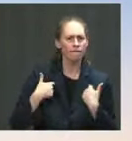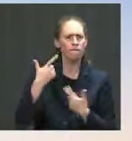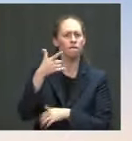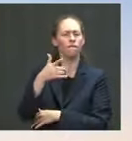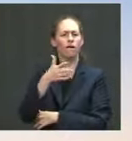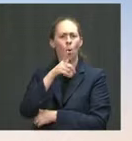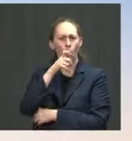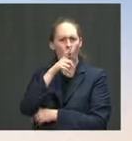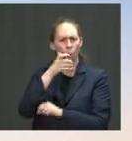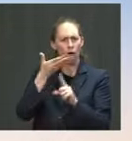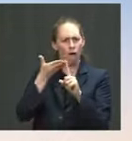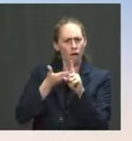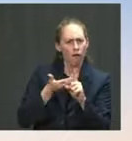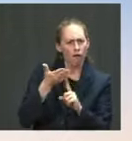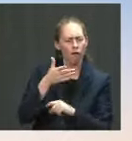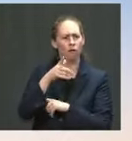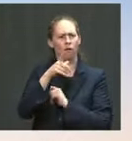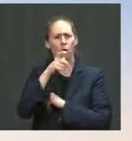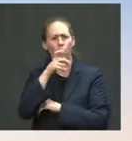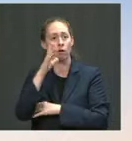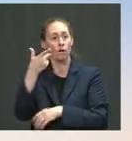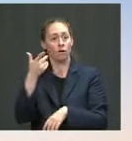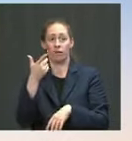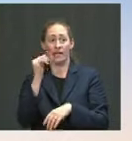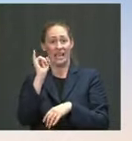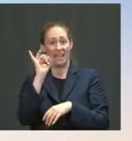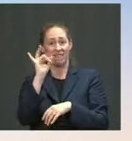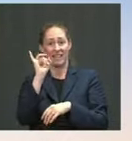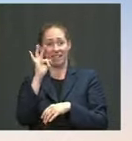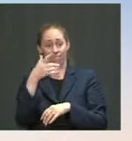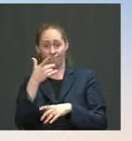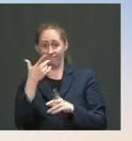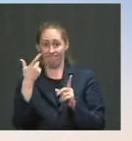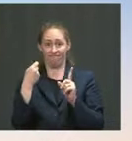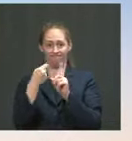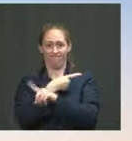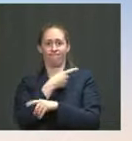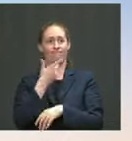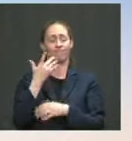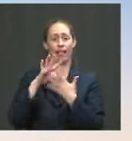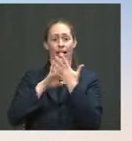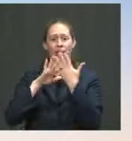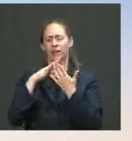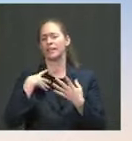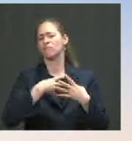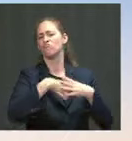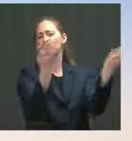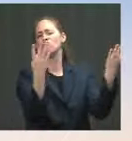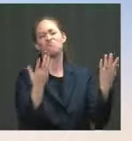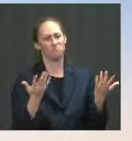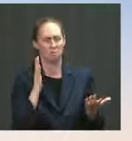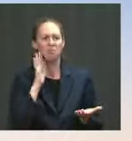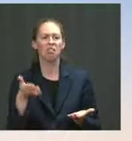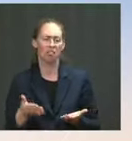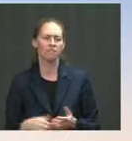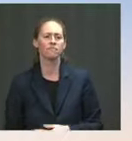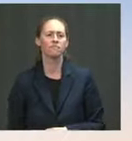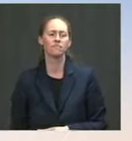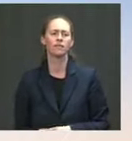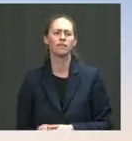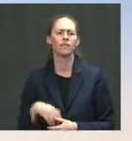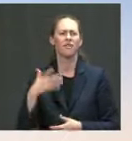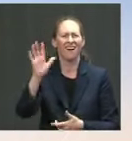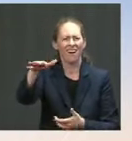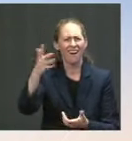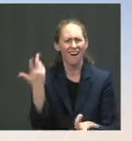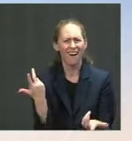not coming into the United States. And are there any estimates for how long it'll take to work through that backlog? Could these people be going through the system for months or